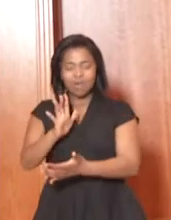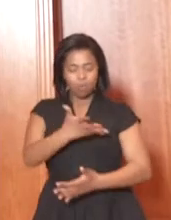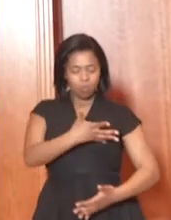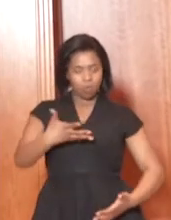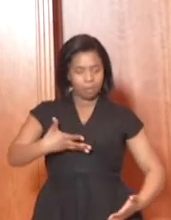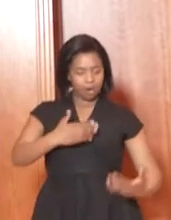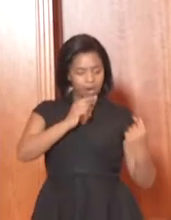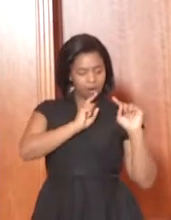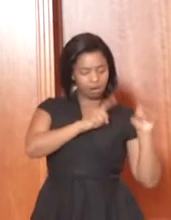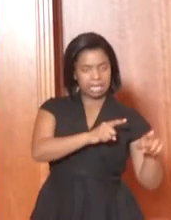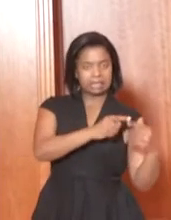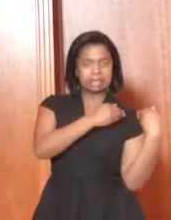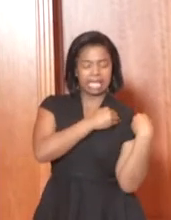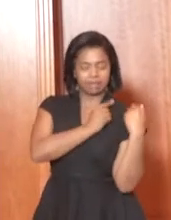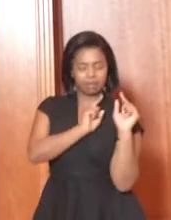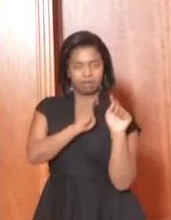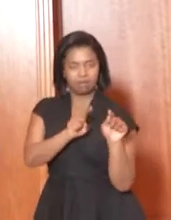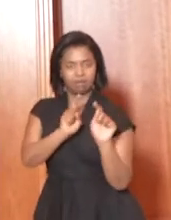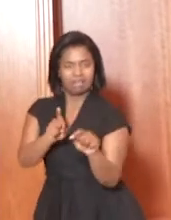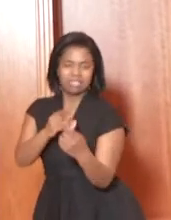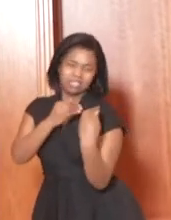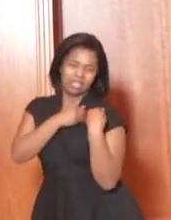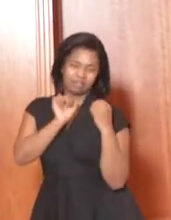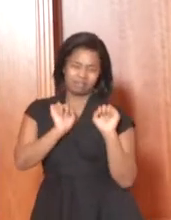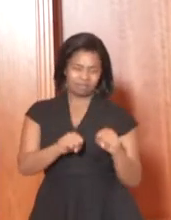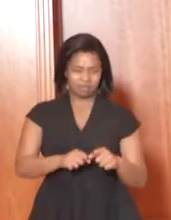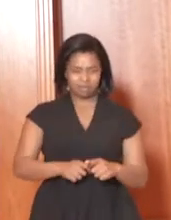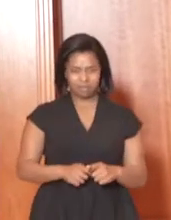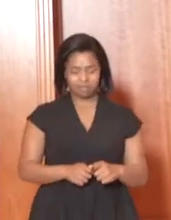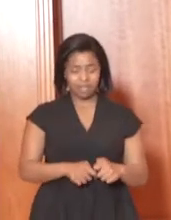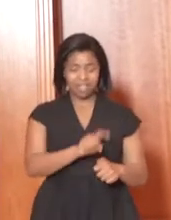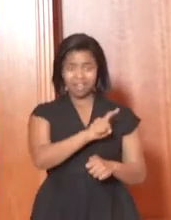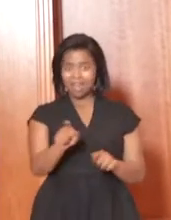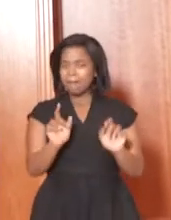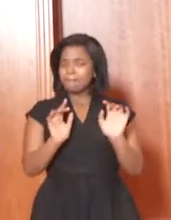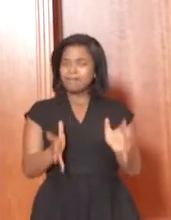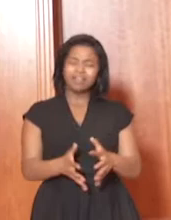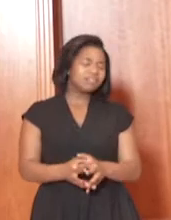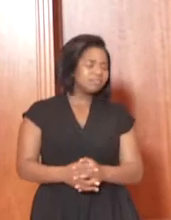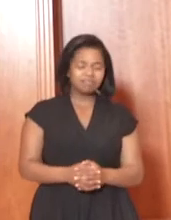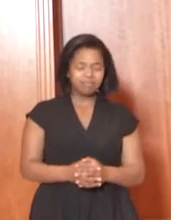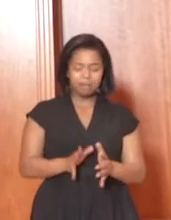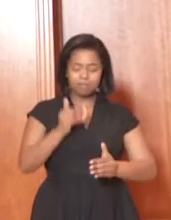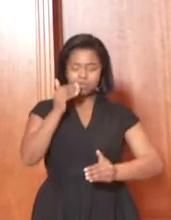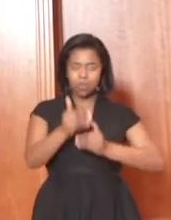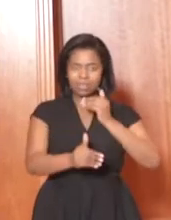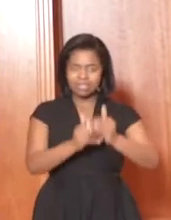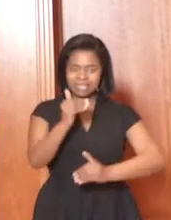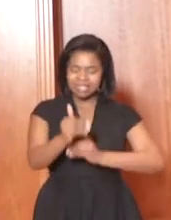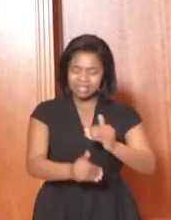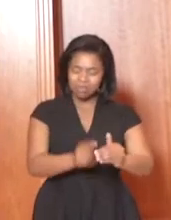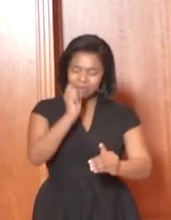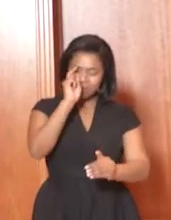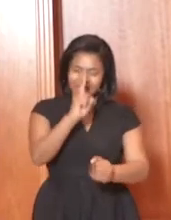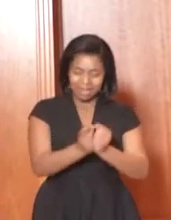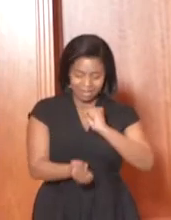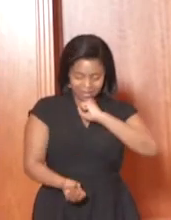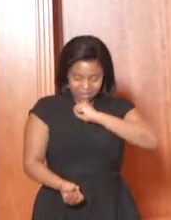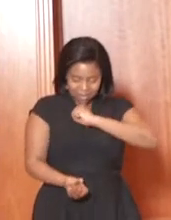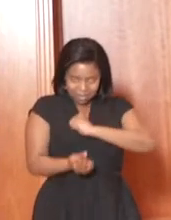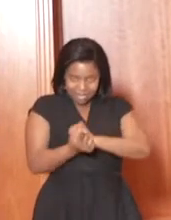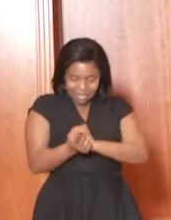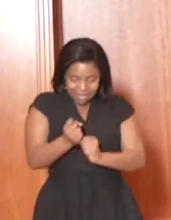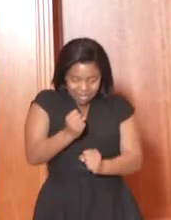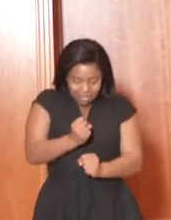And many other processes need to take place. We need to make sure